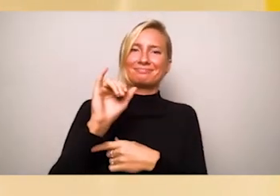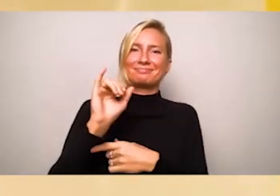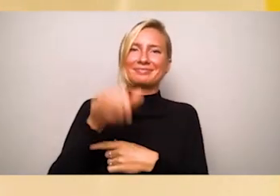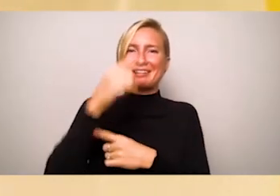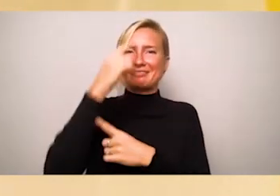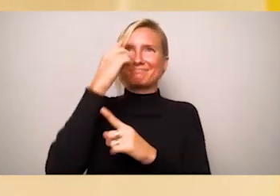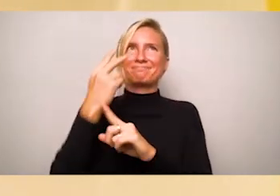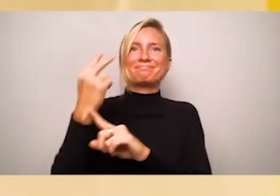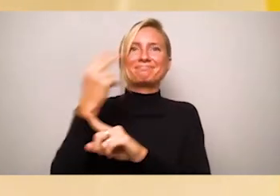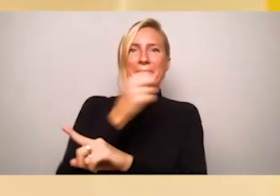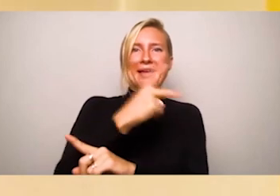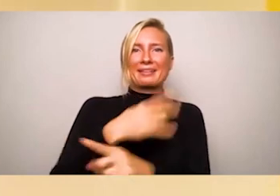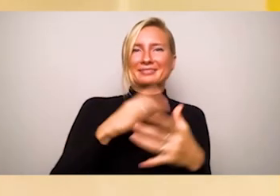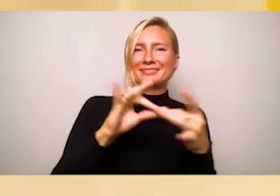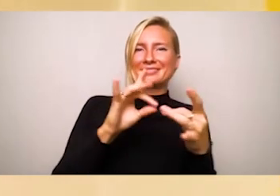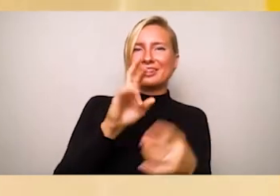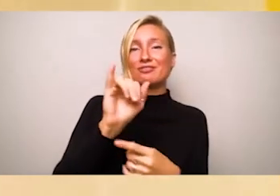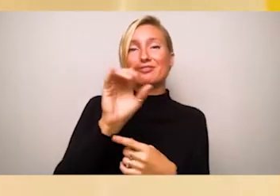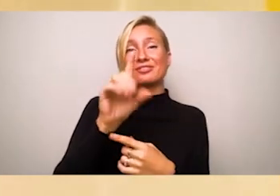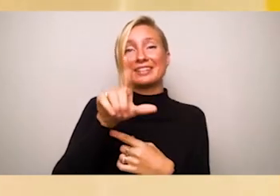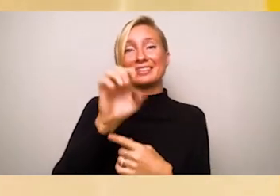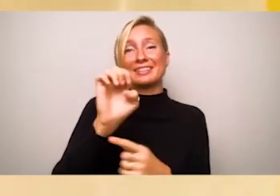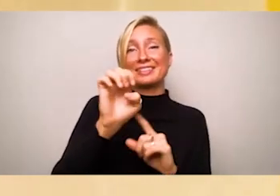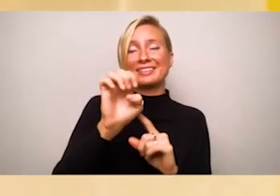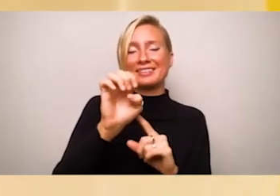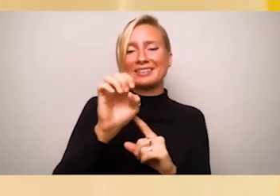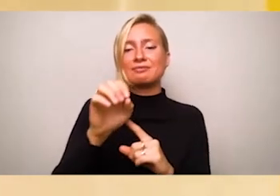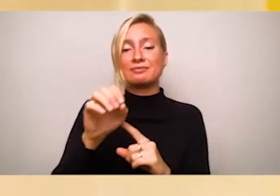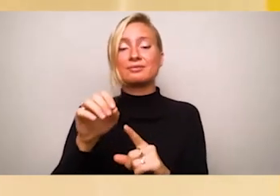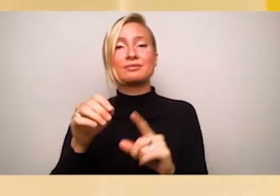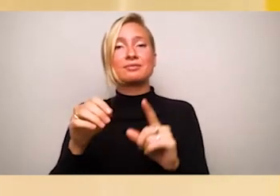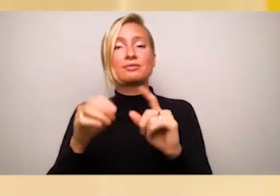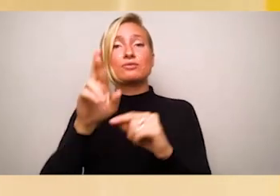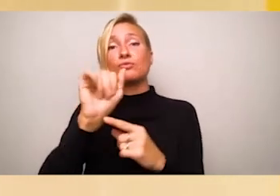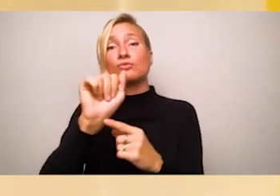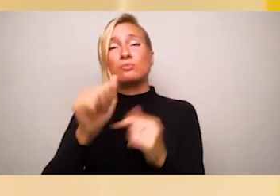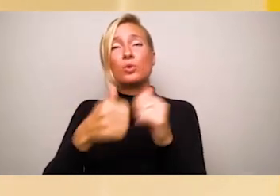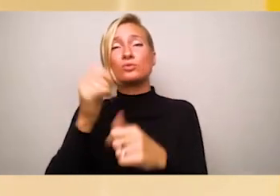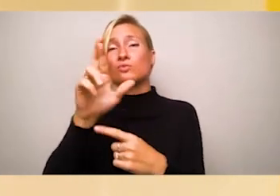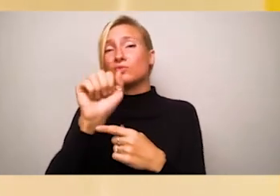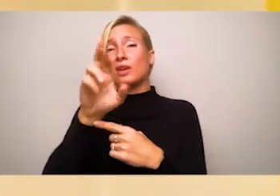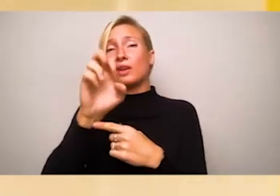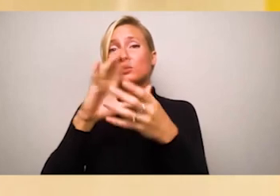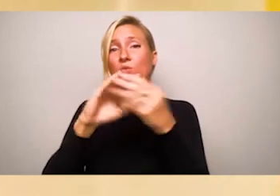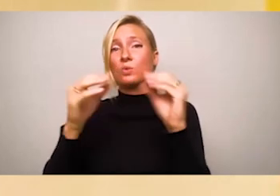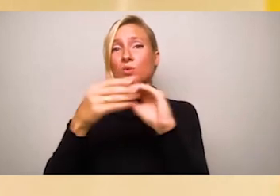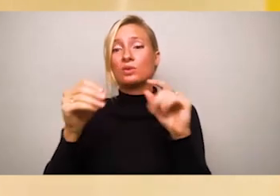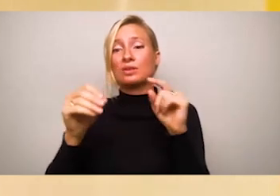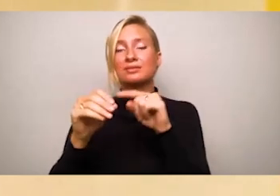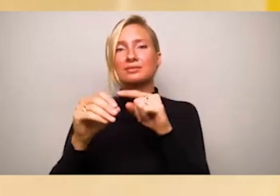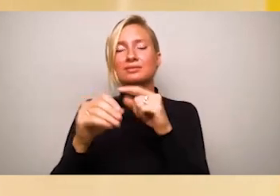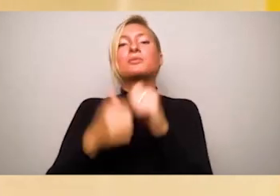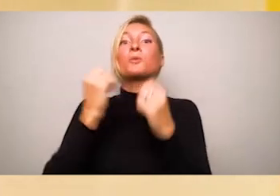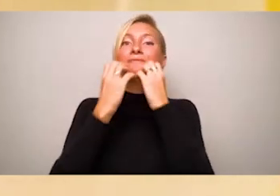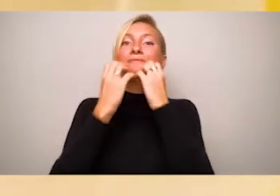awaken the complacent mind. They cast light on the unseen forces that govern so much